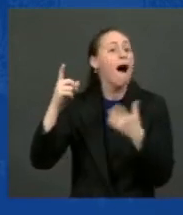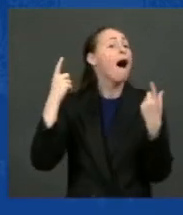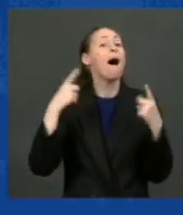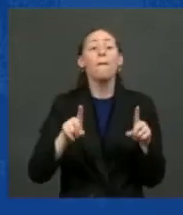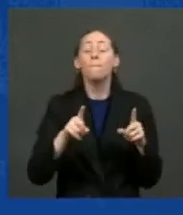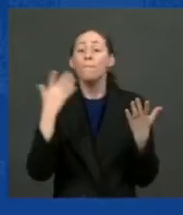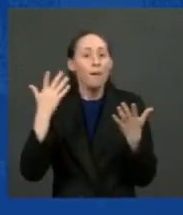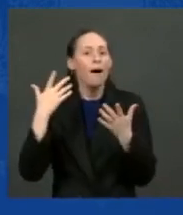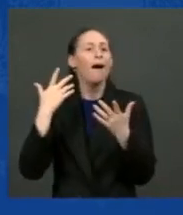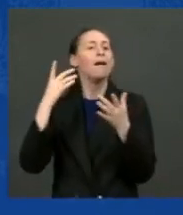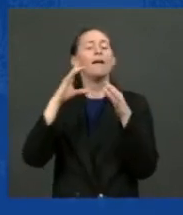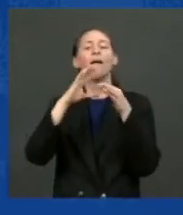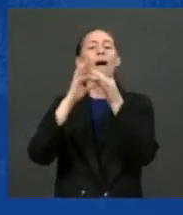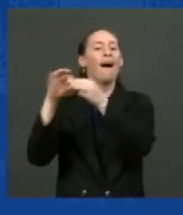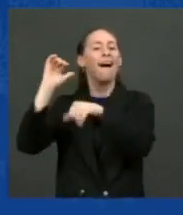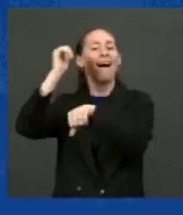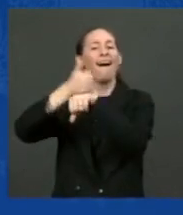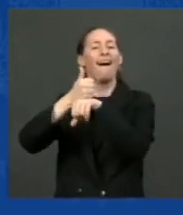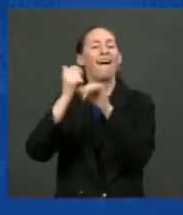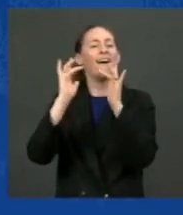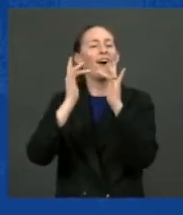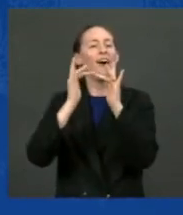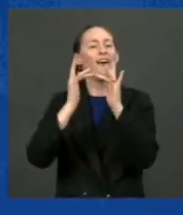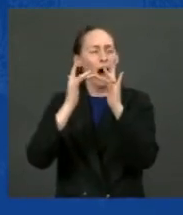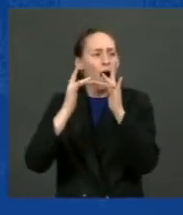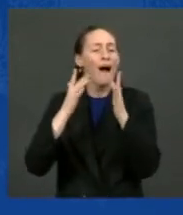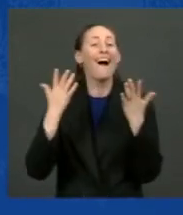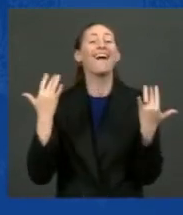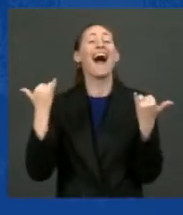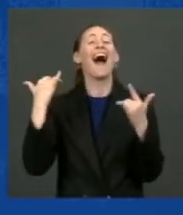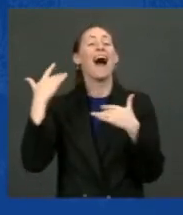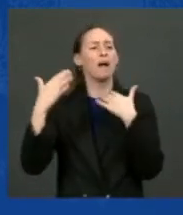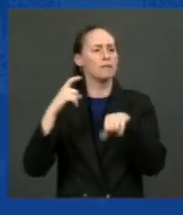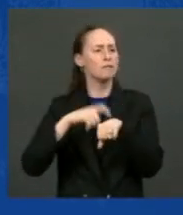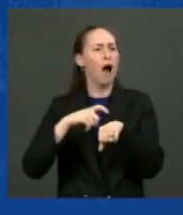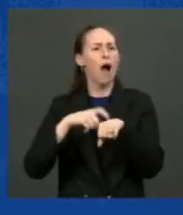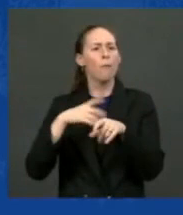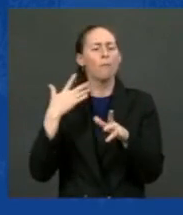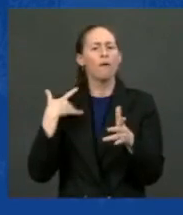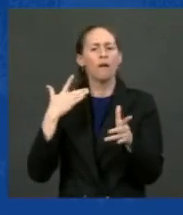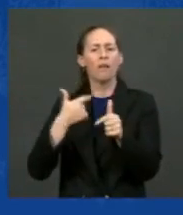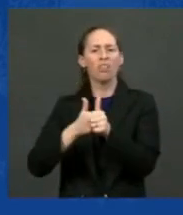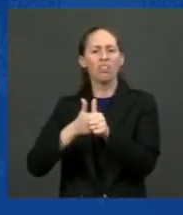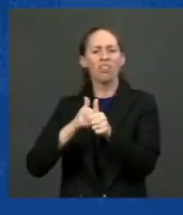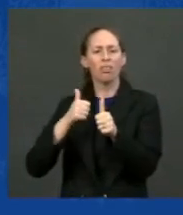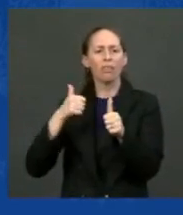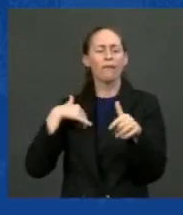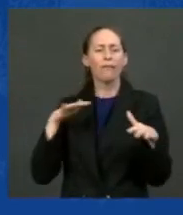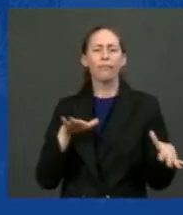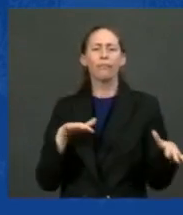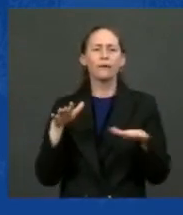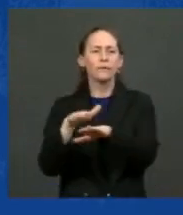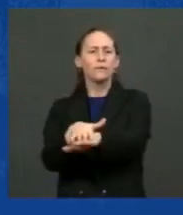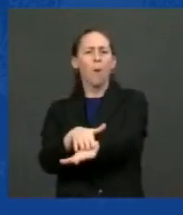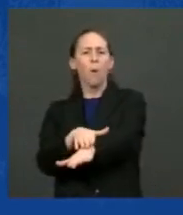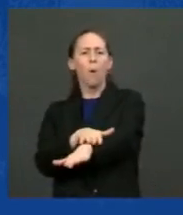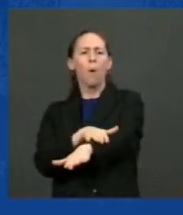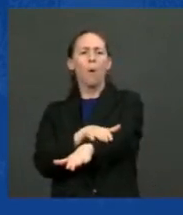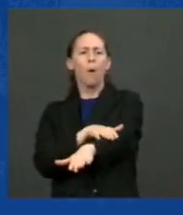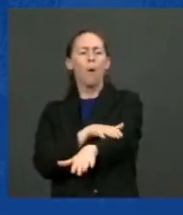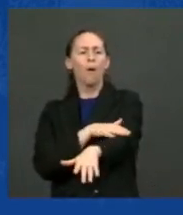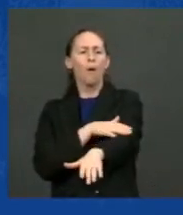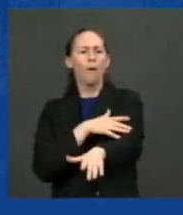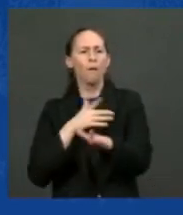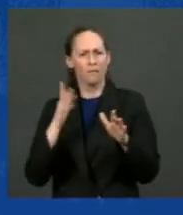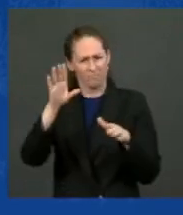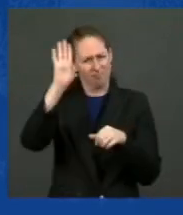then something happened. We slowed up. We stopped investing in ourselves. America is still the largest economy in the world. We